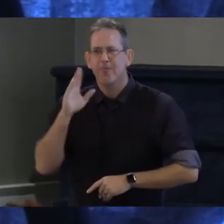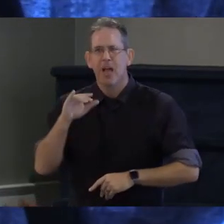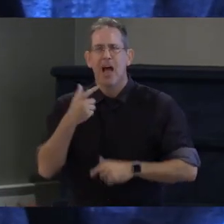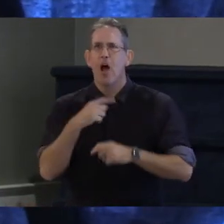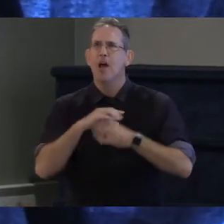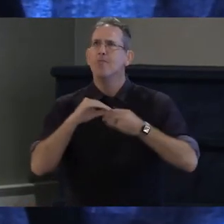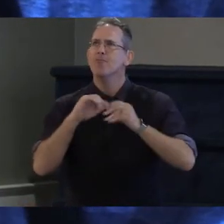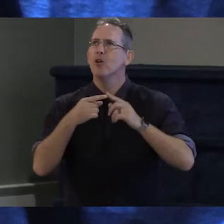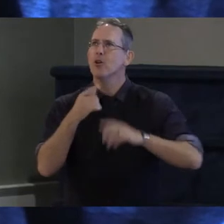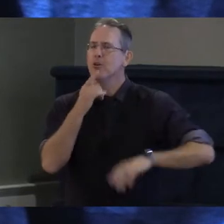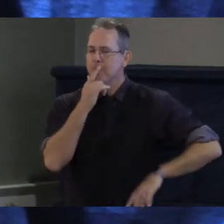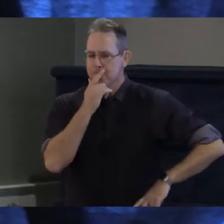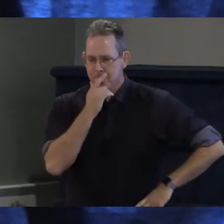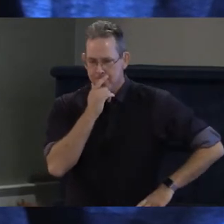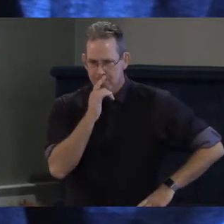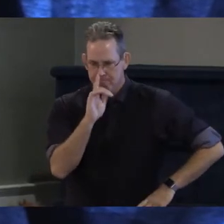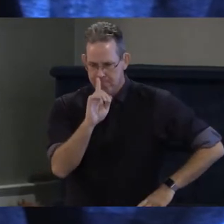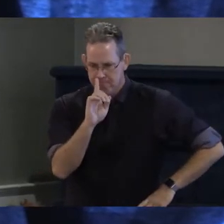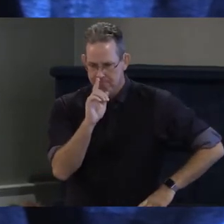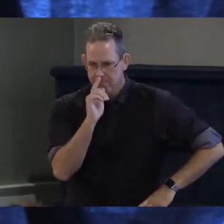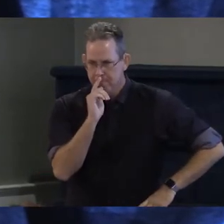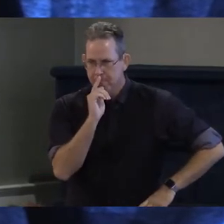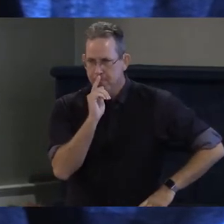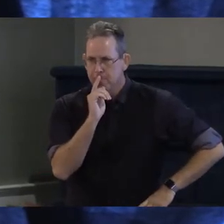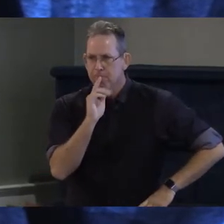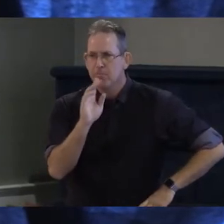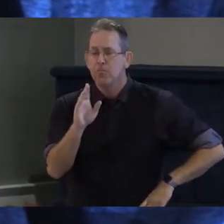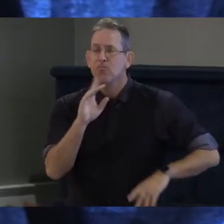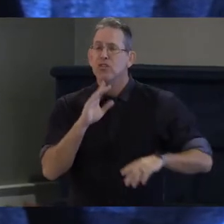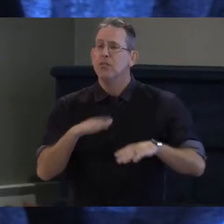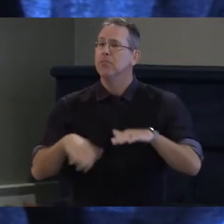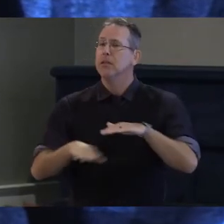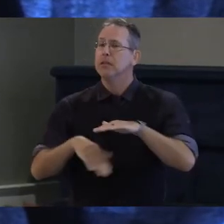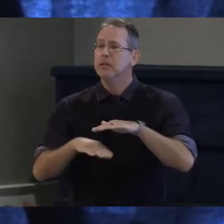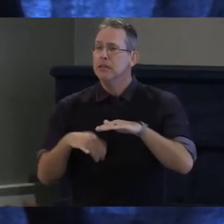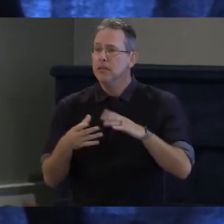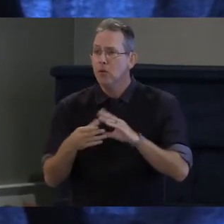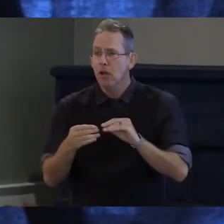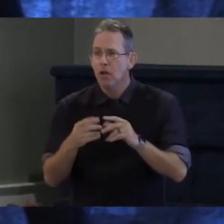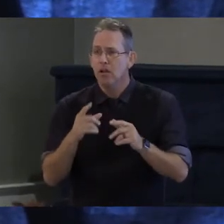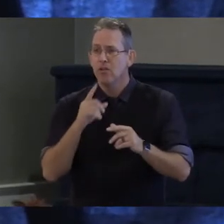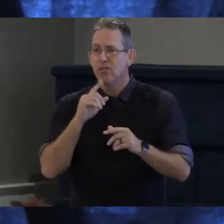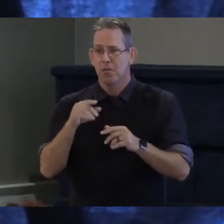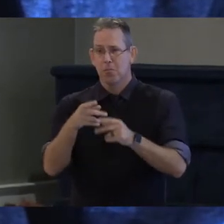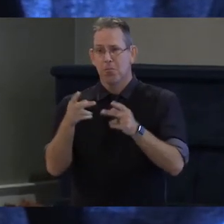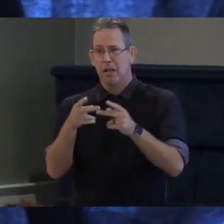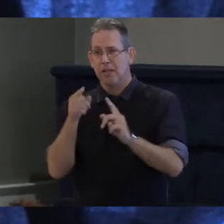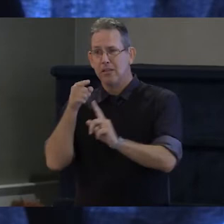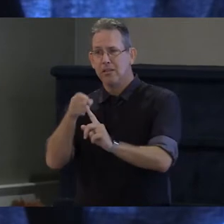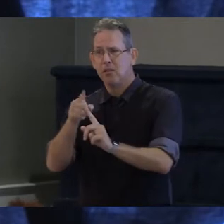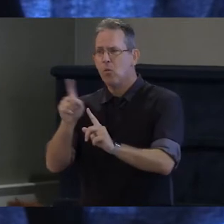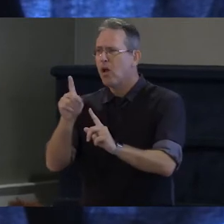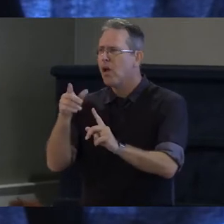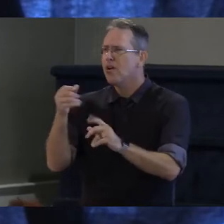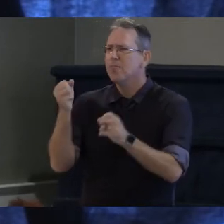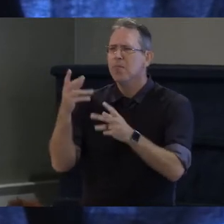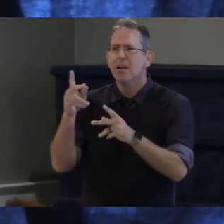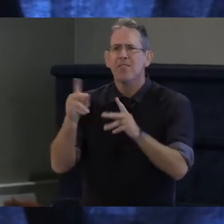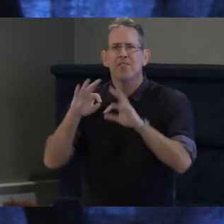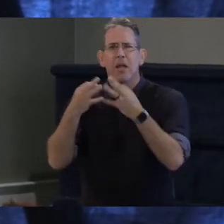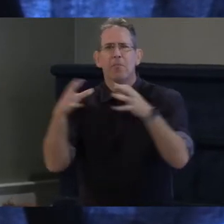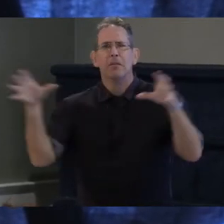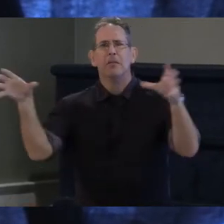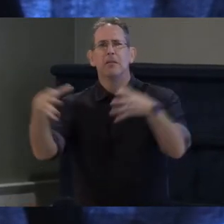I think, basically, I would start from a place of so many families do not feel like their partners